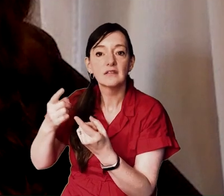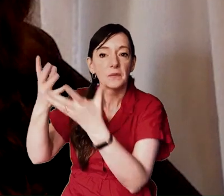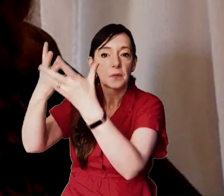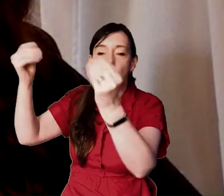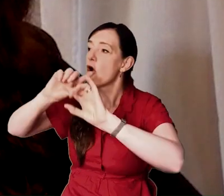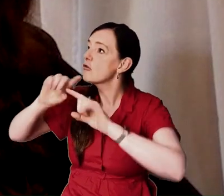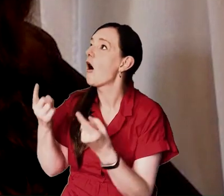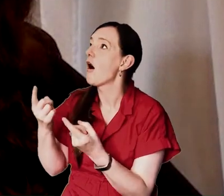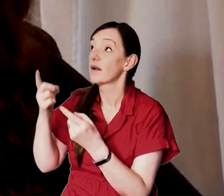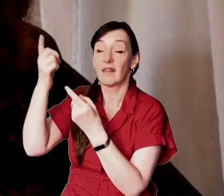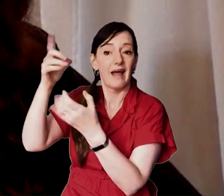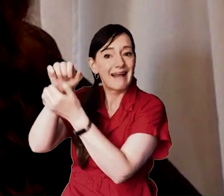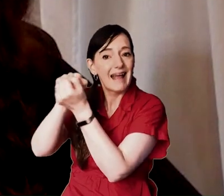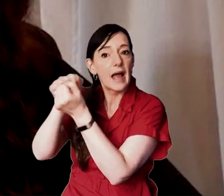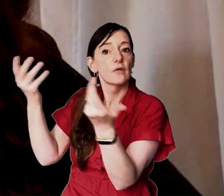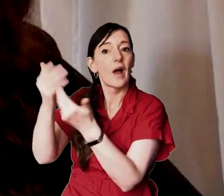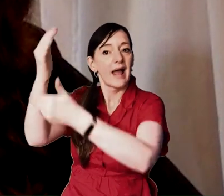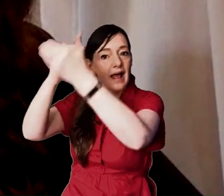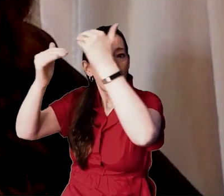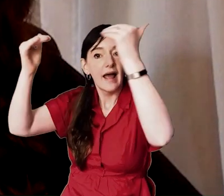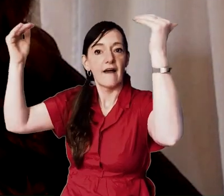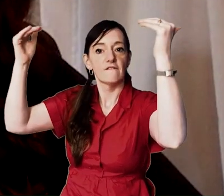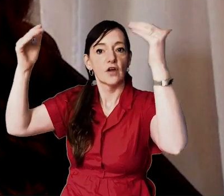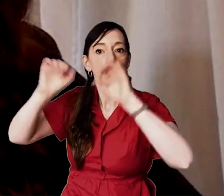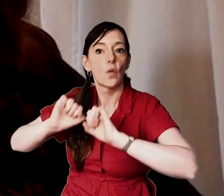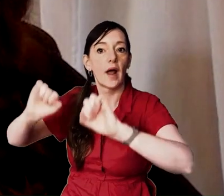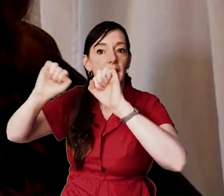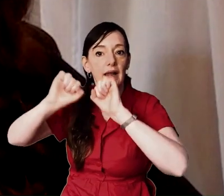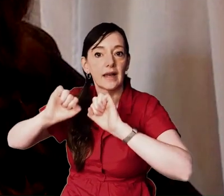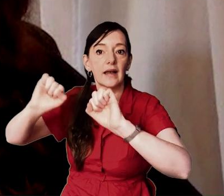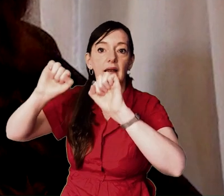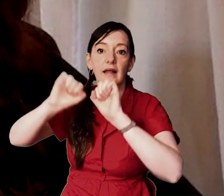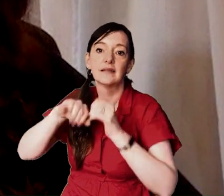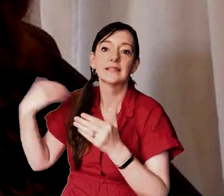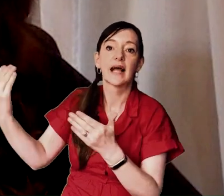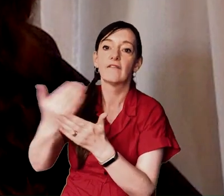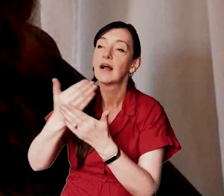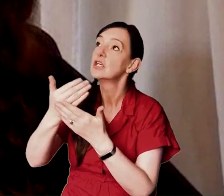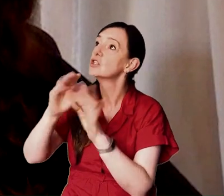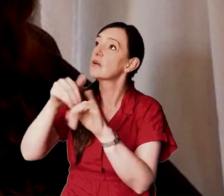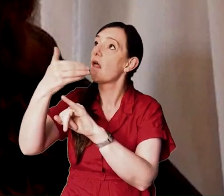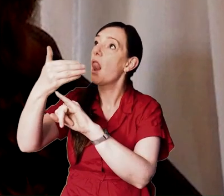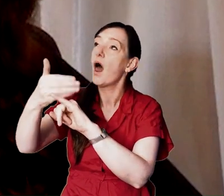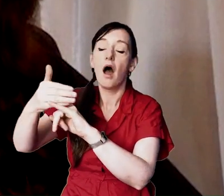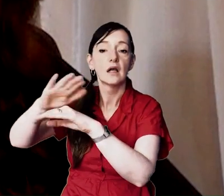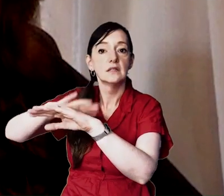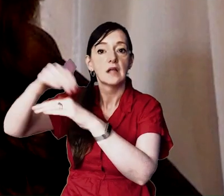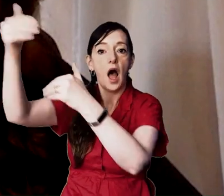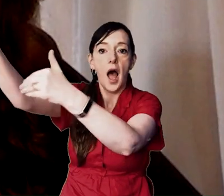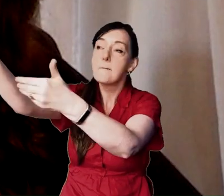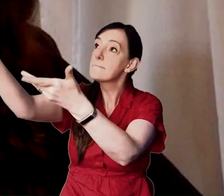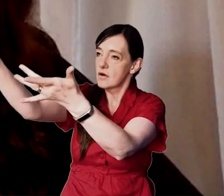who through faith are shielded by god's power until the coming of the salvation that is ready to be revealed in the last time